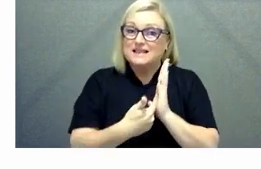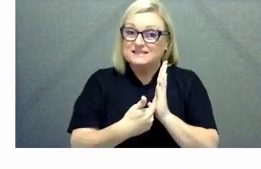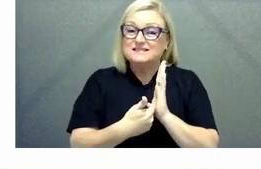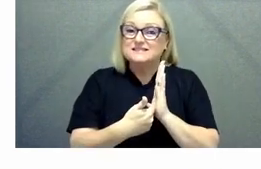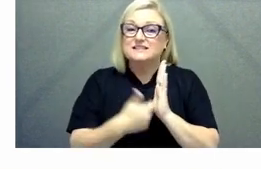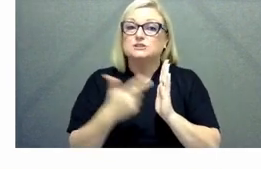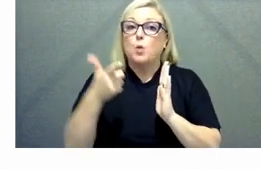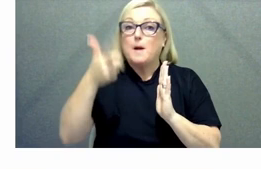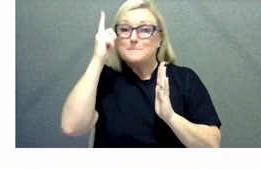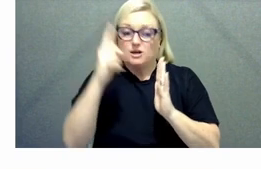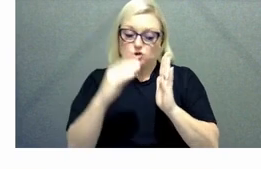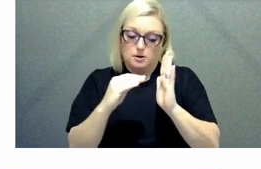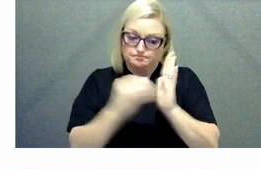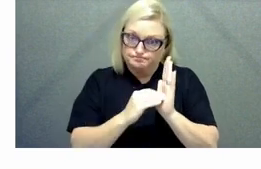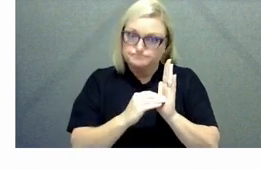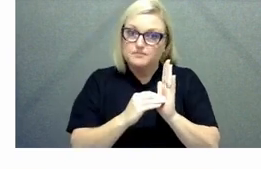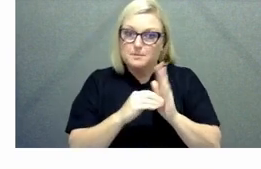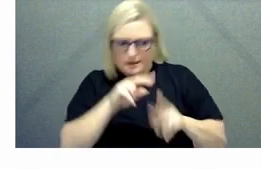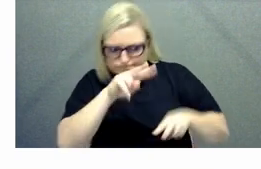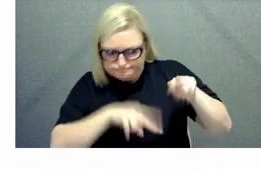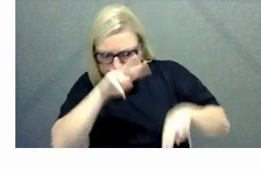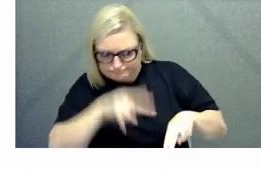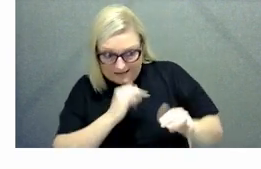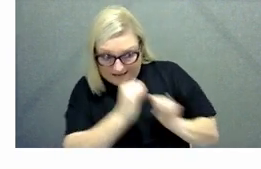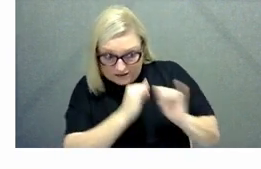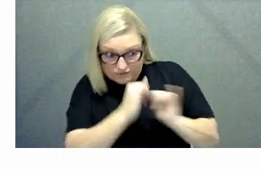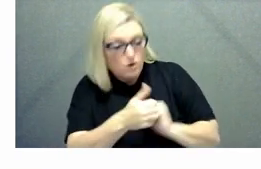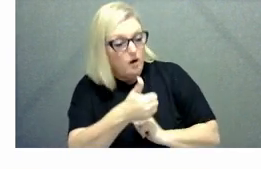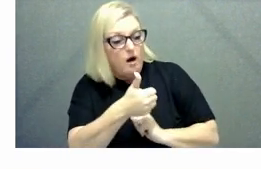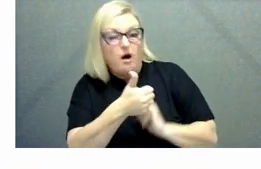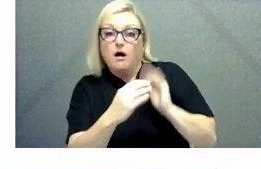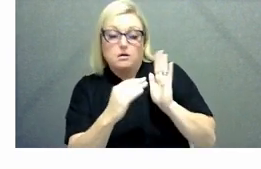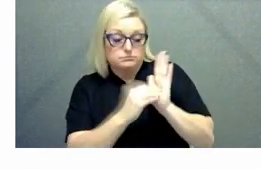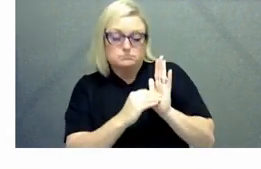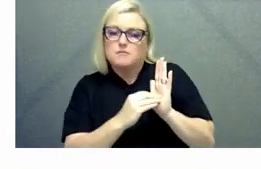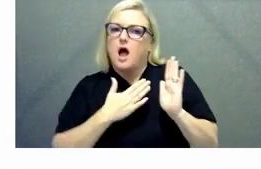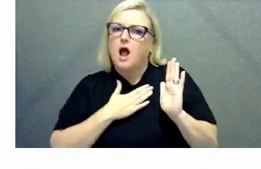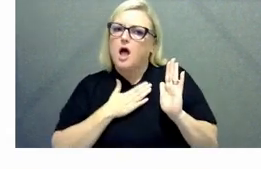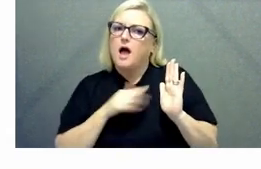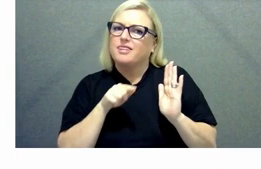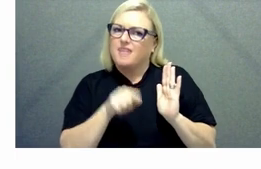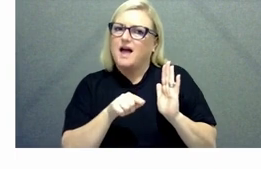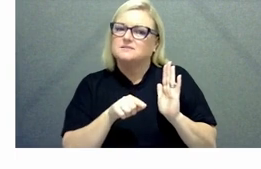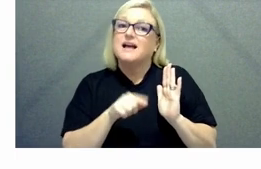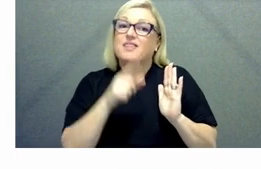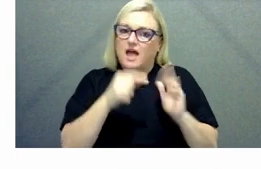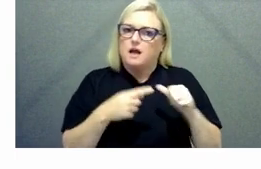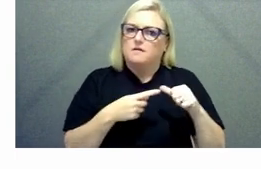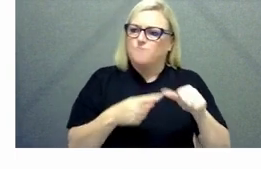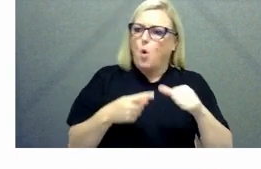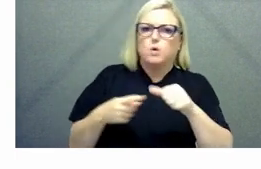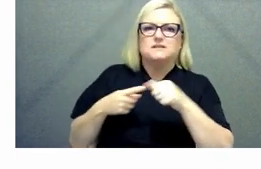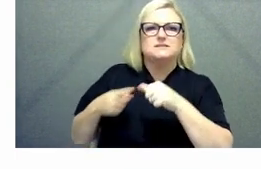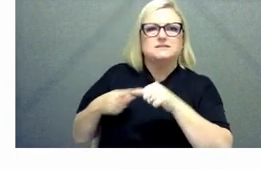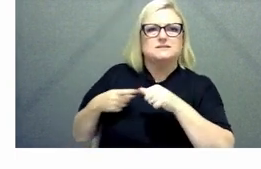um thing that we can uh do and sharing those proactively um and for people to share them uh as it happens by